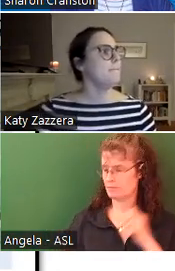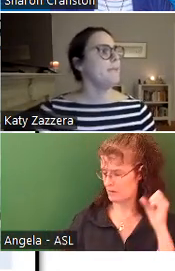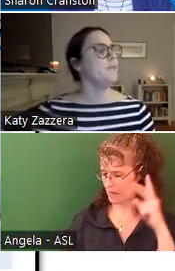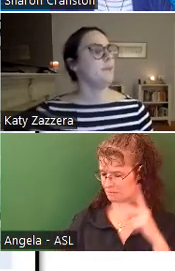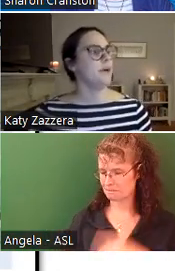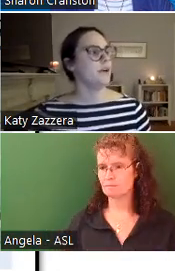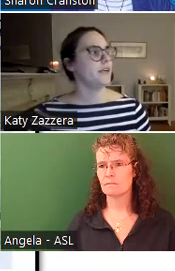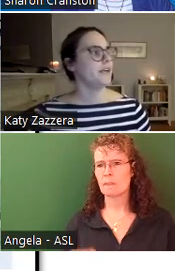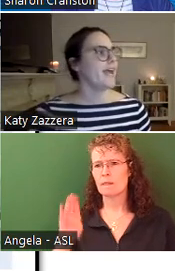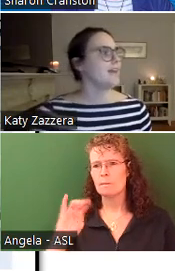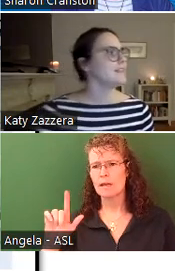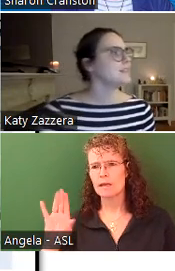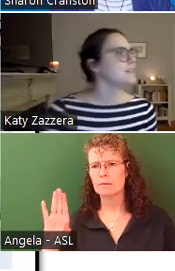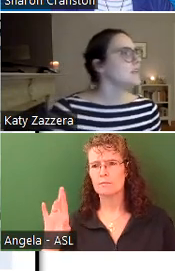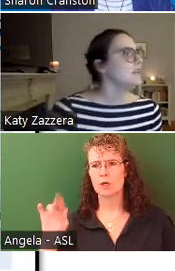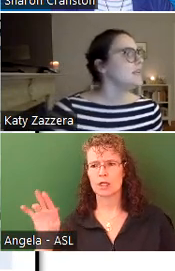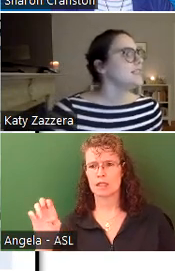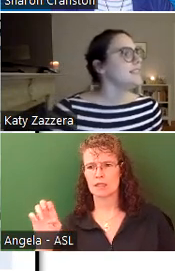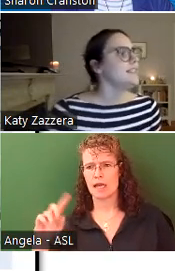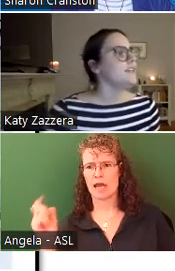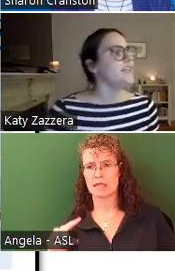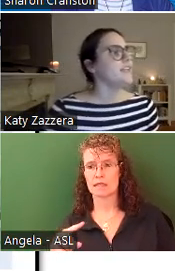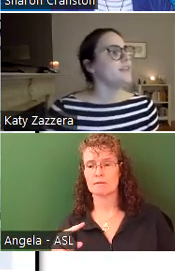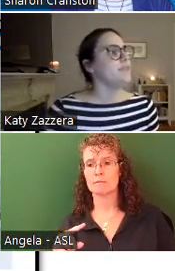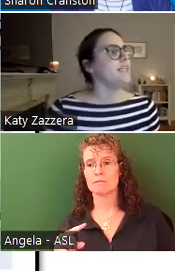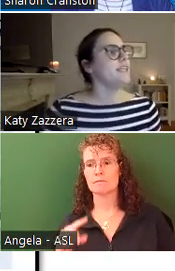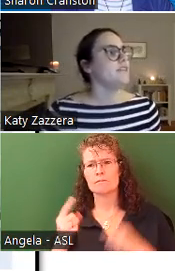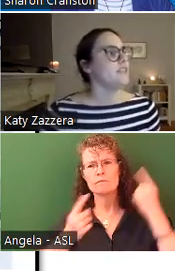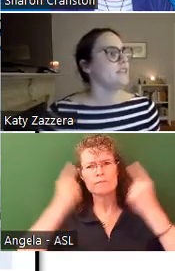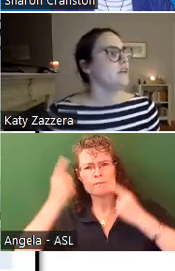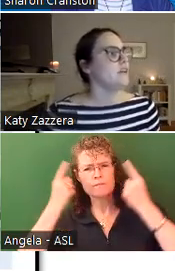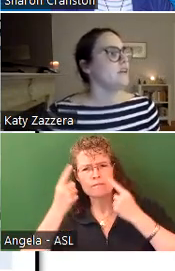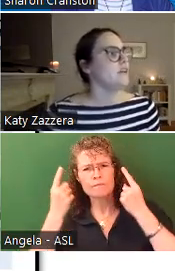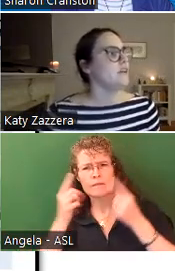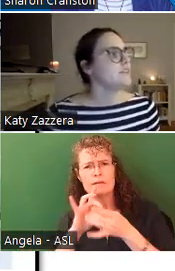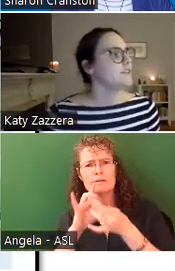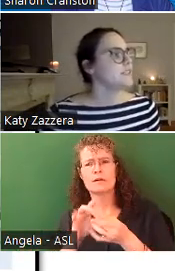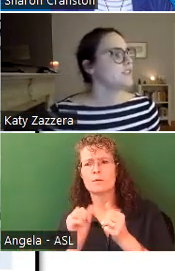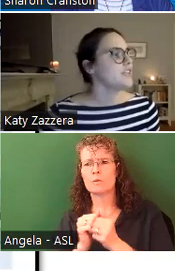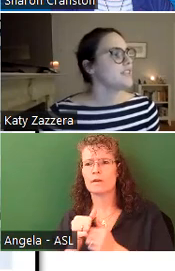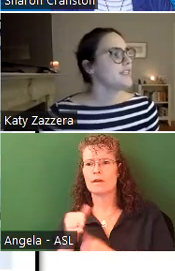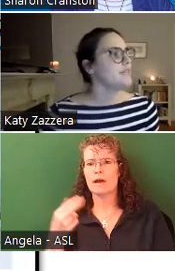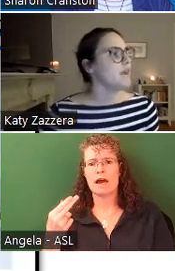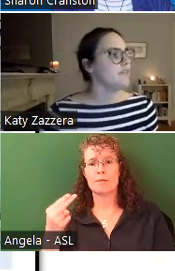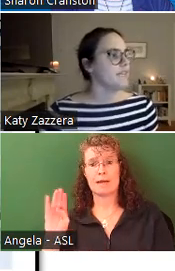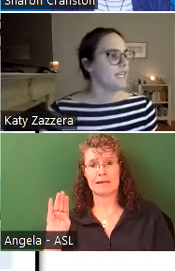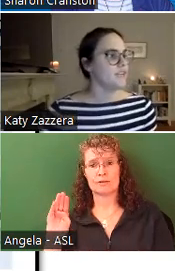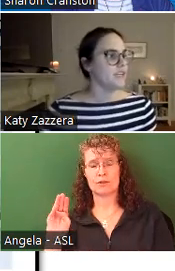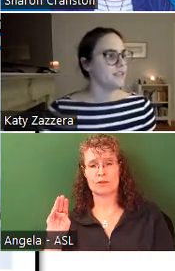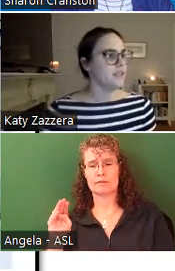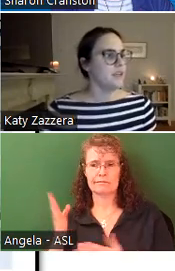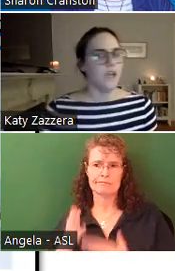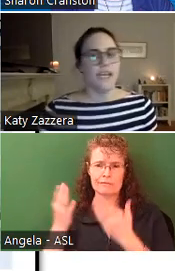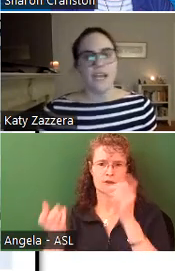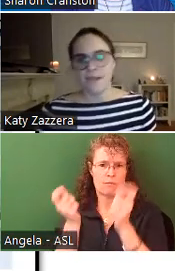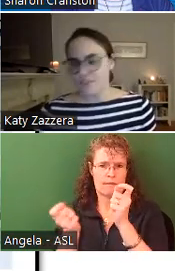Bill Burke asks, is consideration being given to the Harbormaster's suggested modifications?